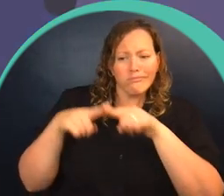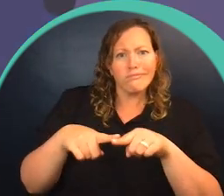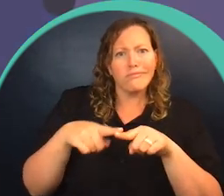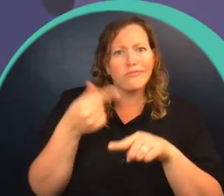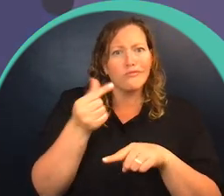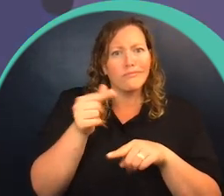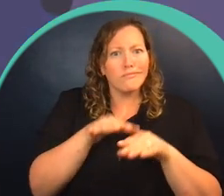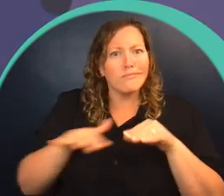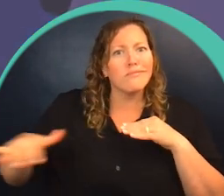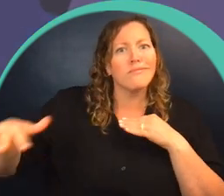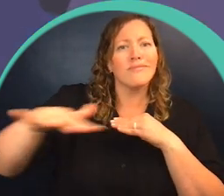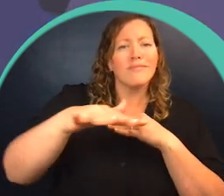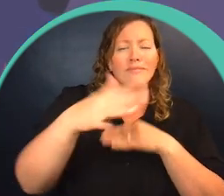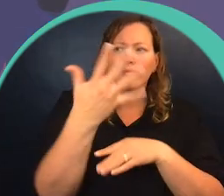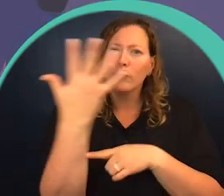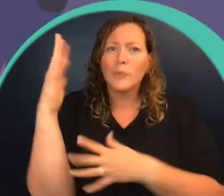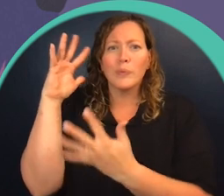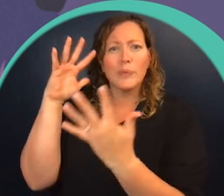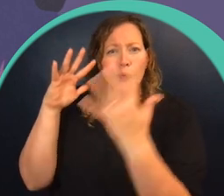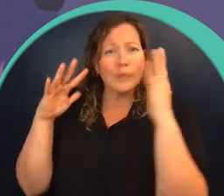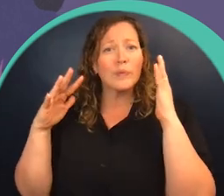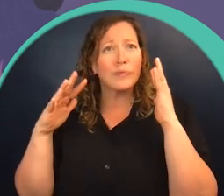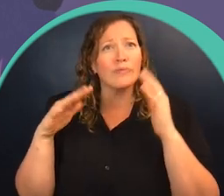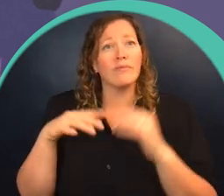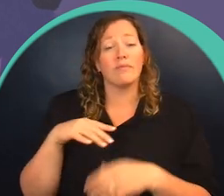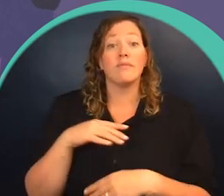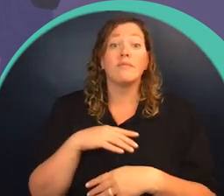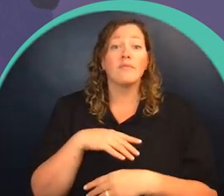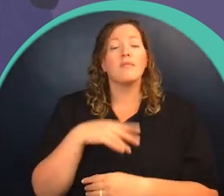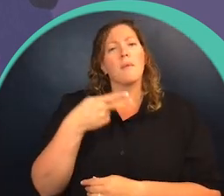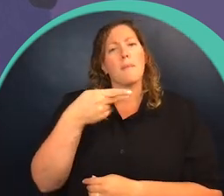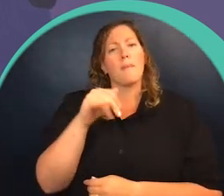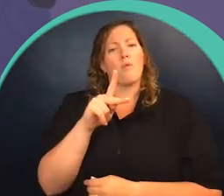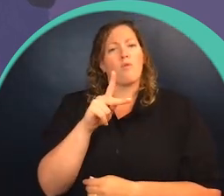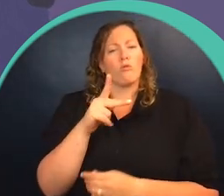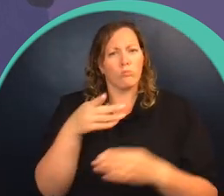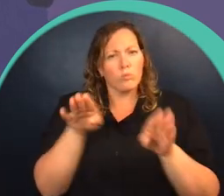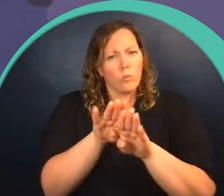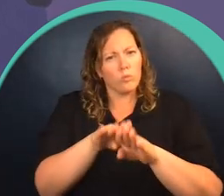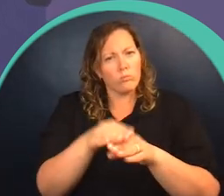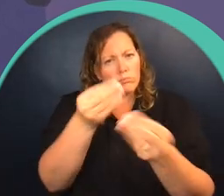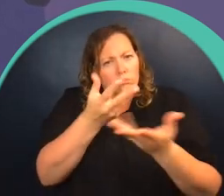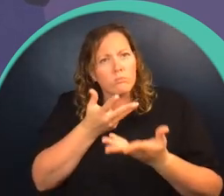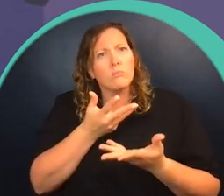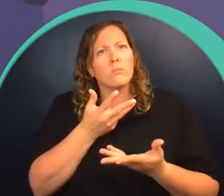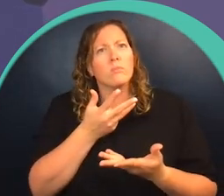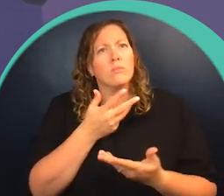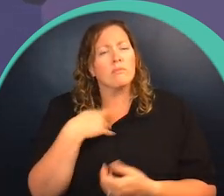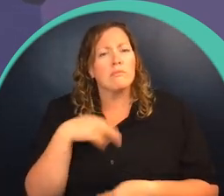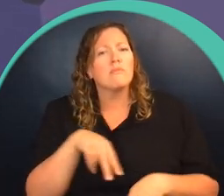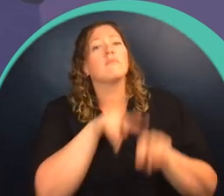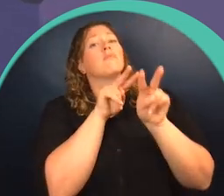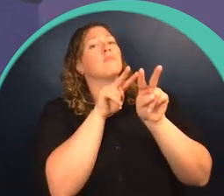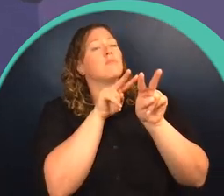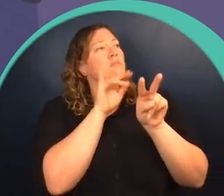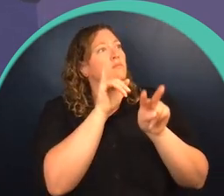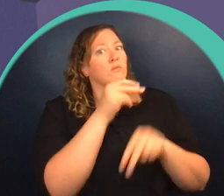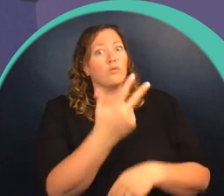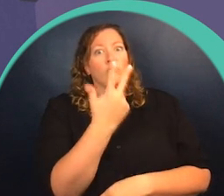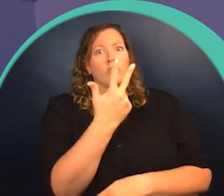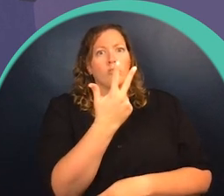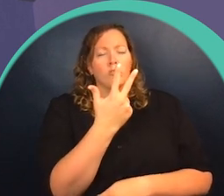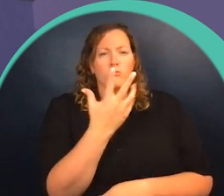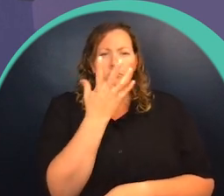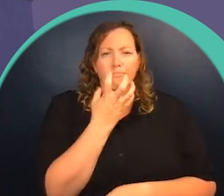The park is closed. What are you still doing here? Pausing, I looked up at the large grumpy police officer